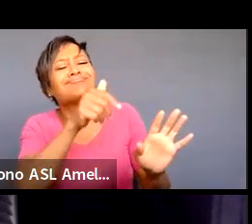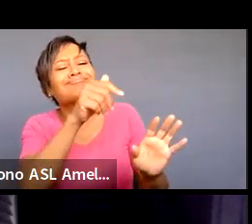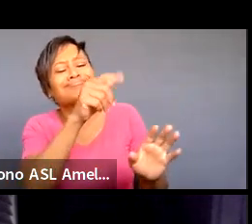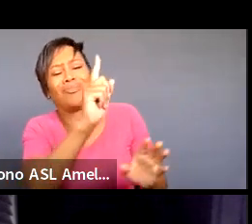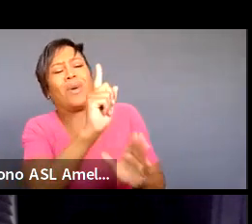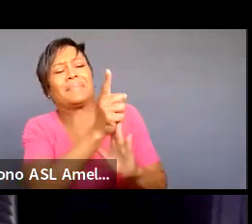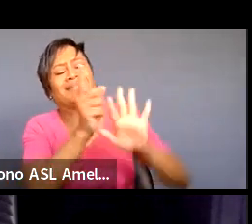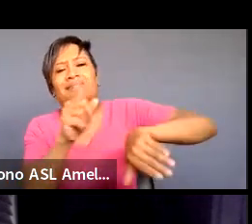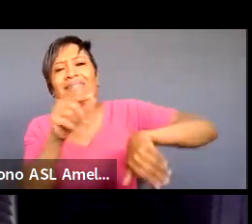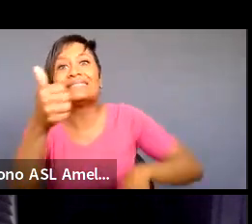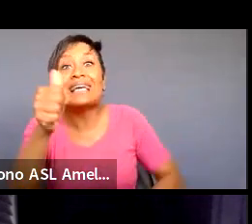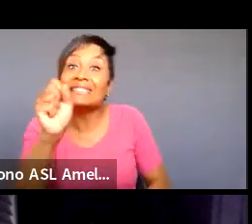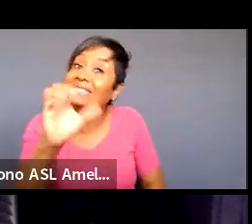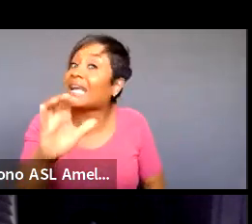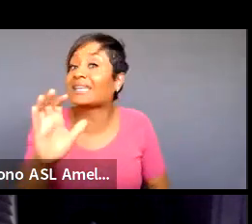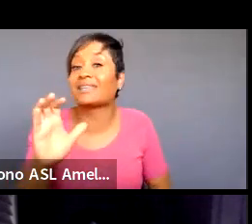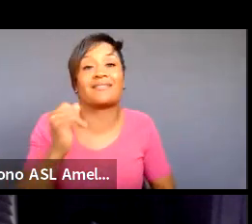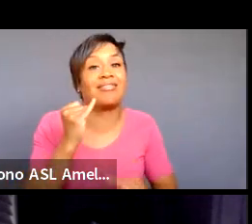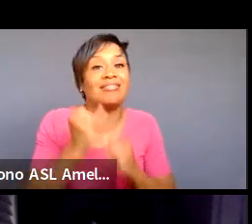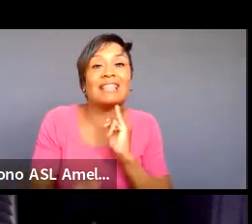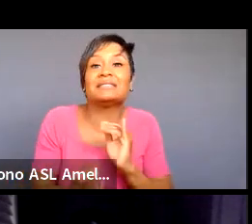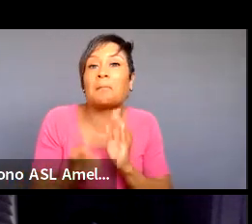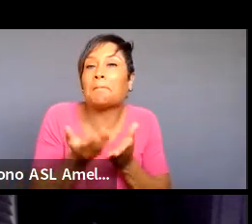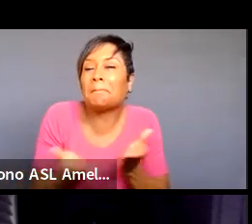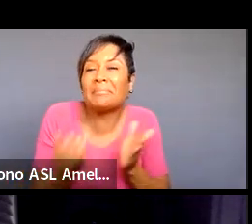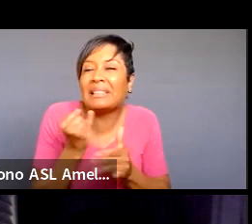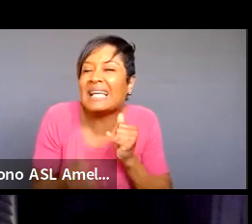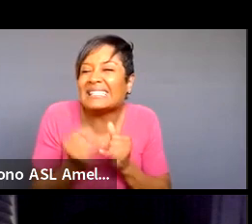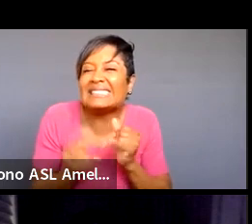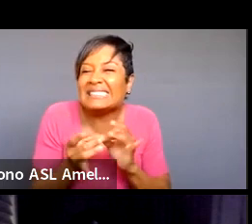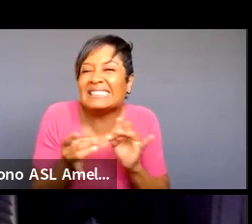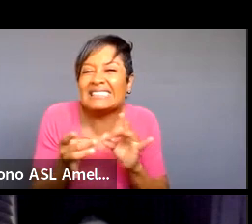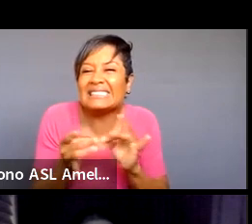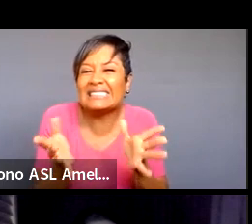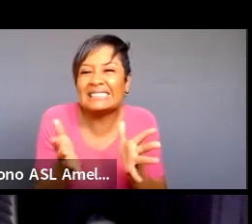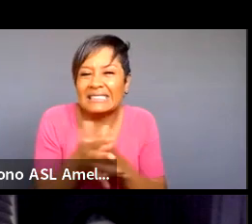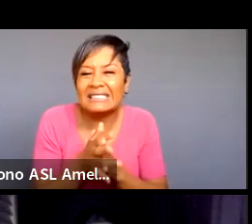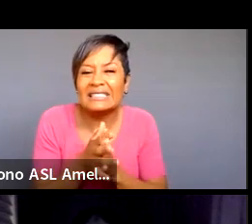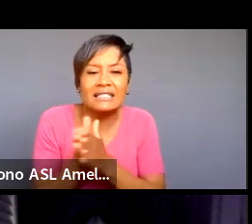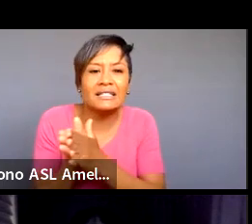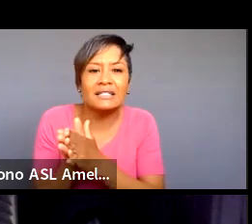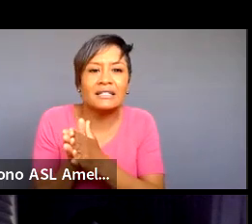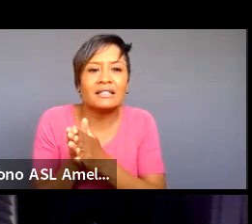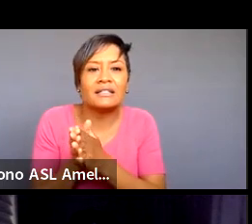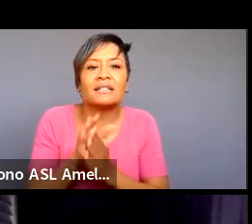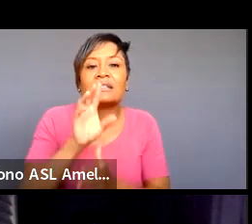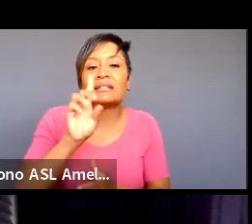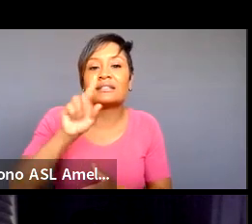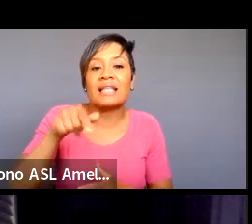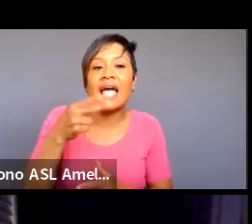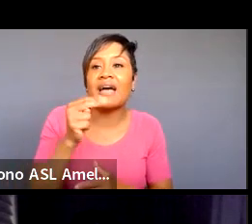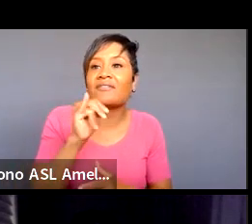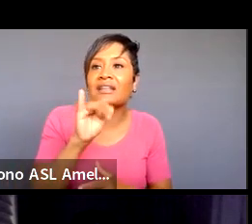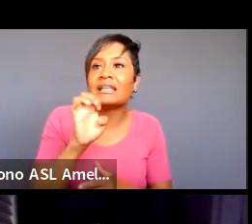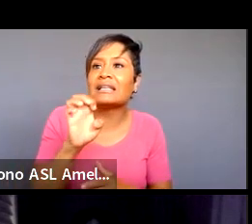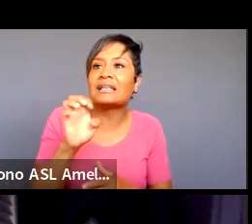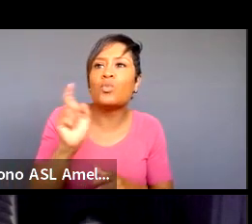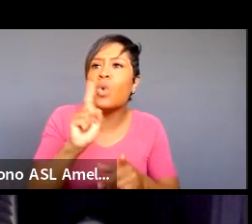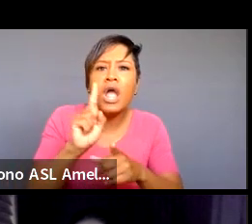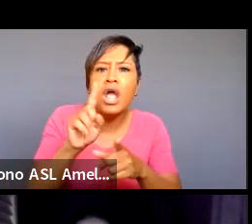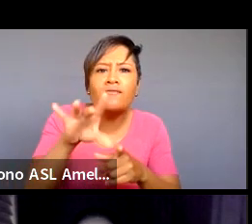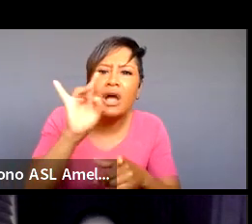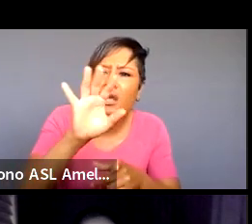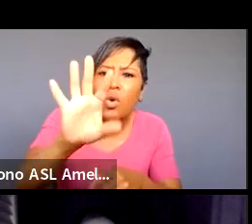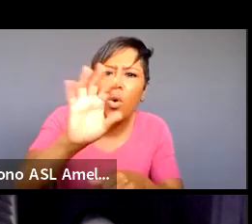to be like last last minute thing yes you have a hand your work that was a big one like where can they find your work